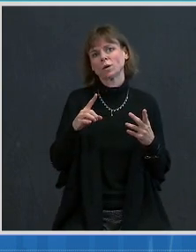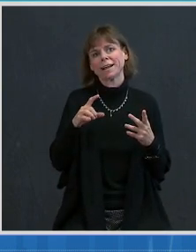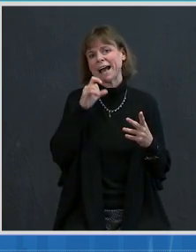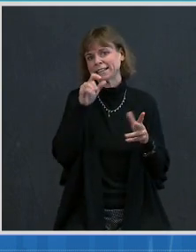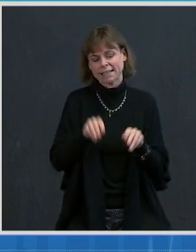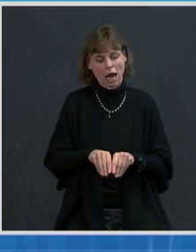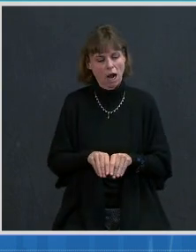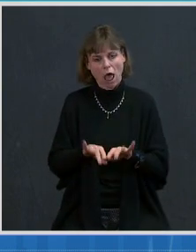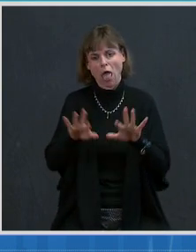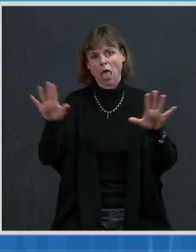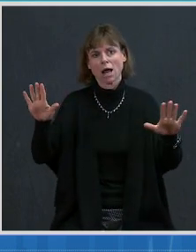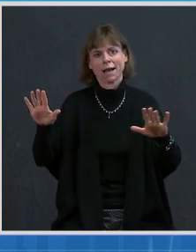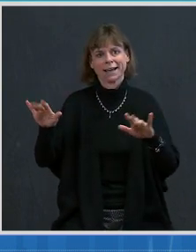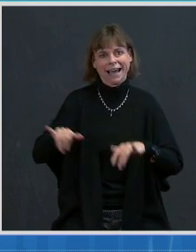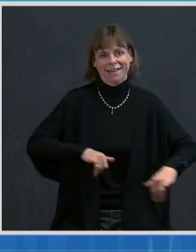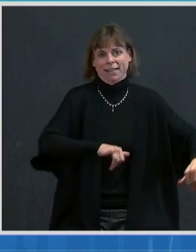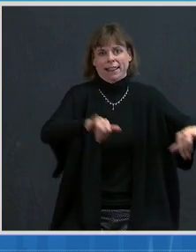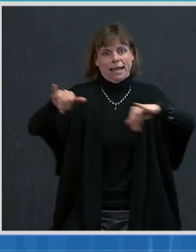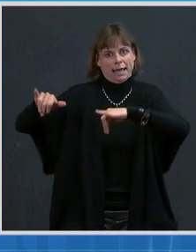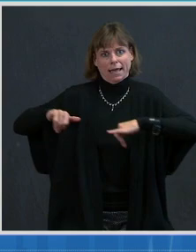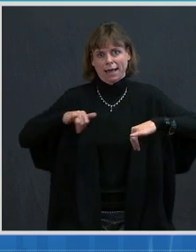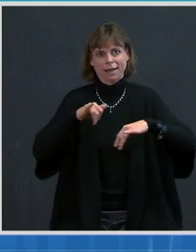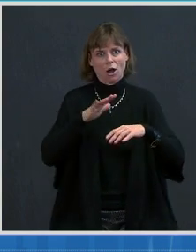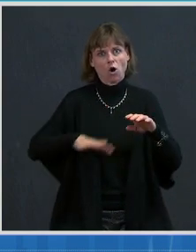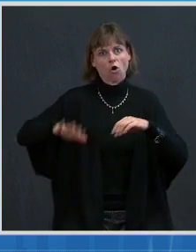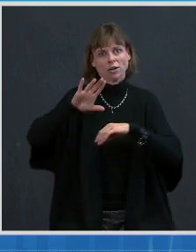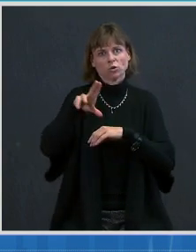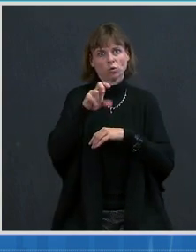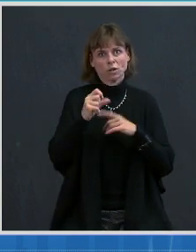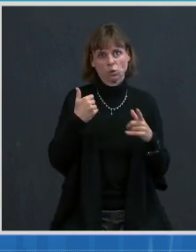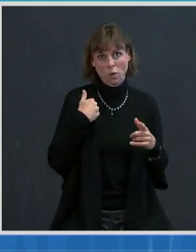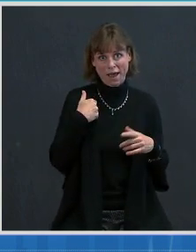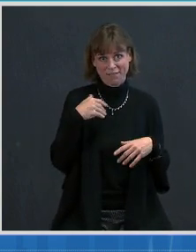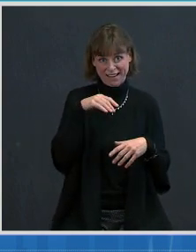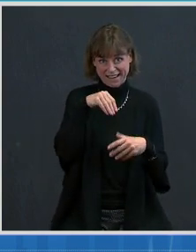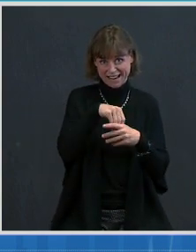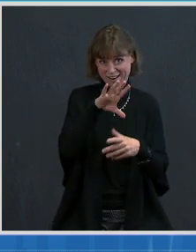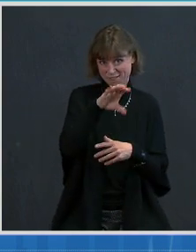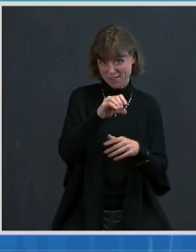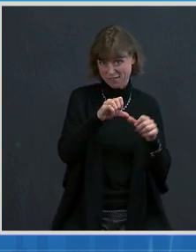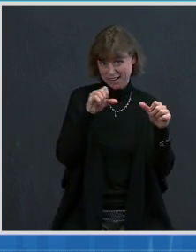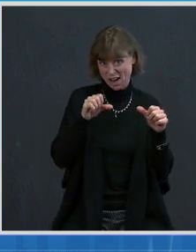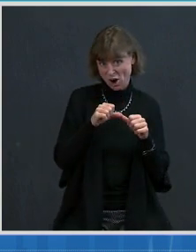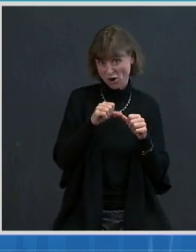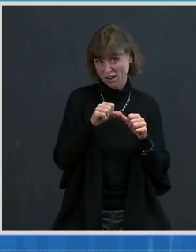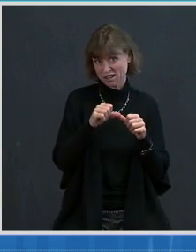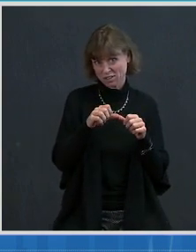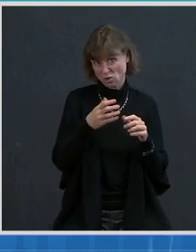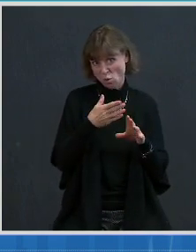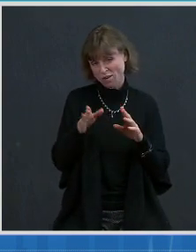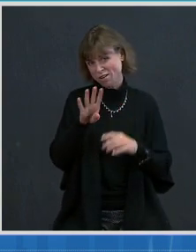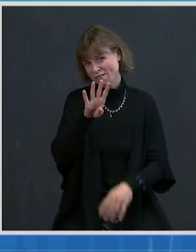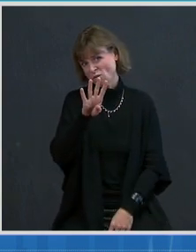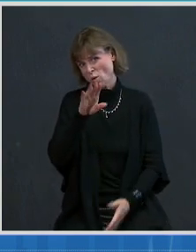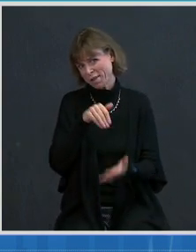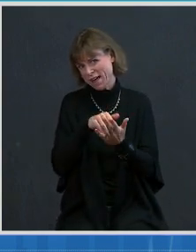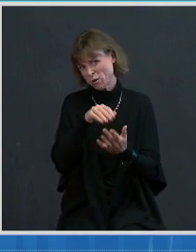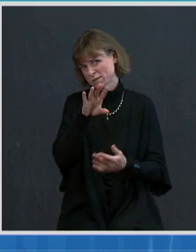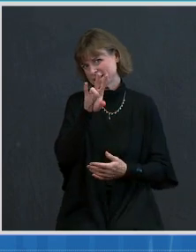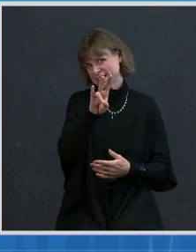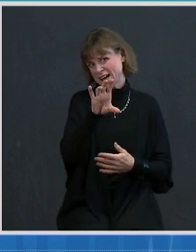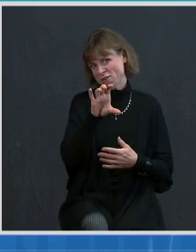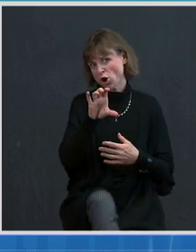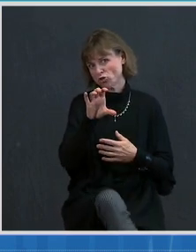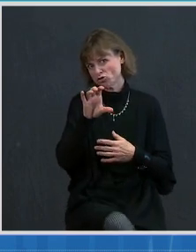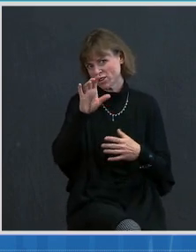United States. We do have B-117 reported in 50 jurisdictions, over 4,700 cases reported so